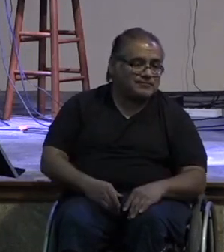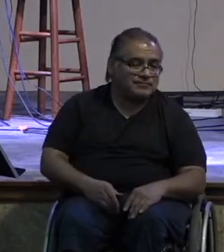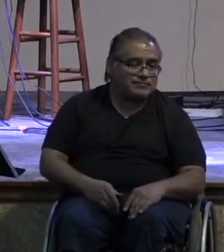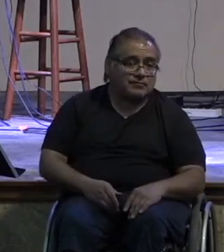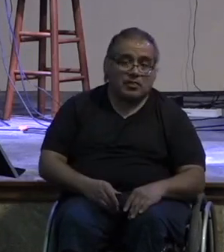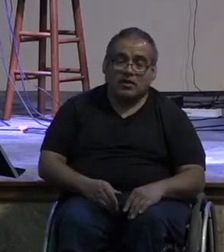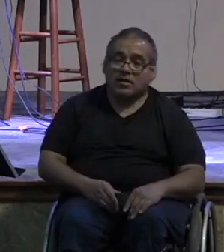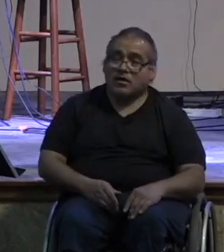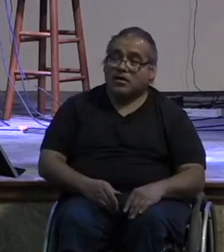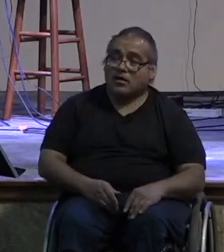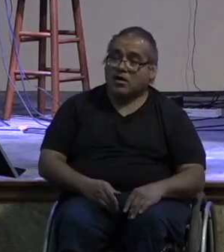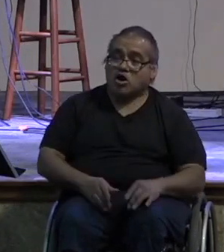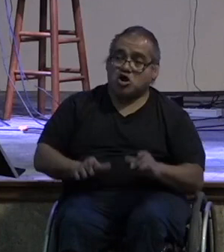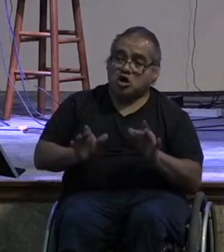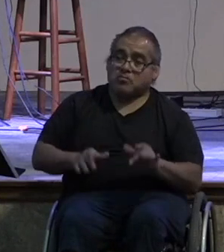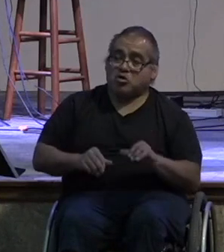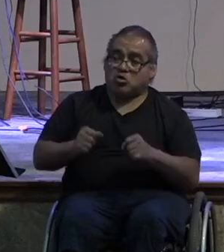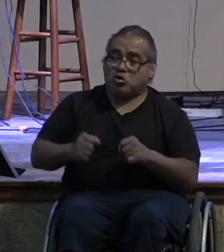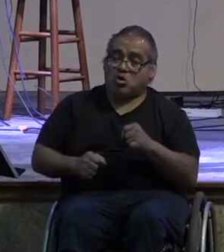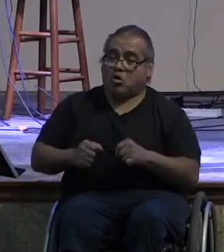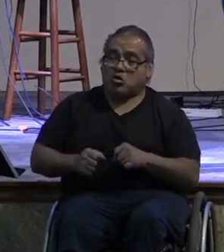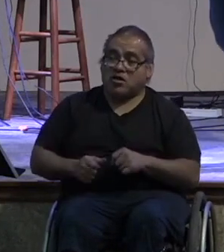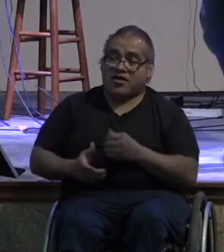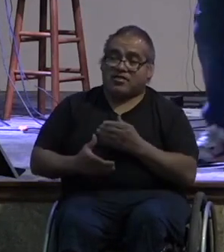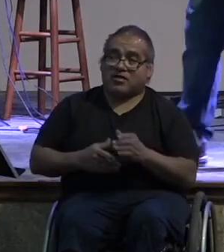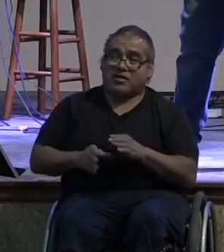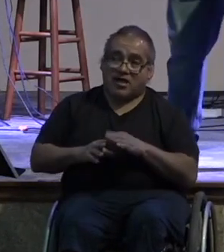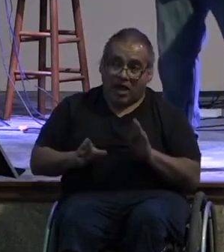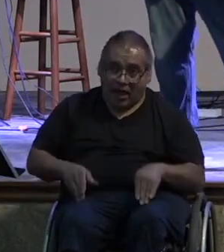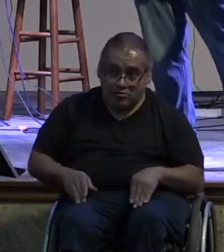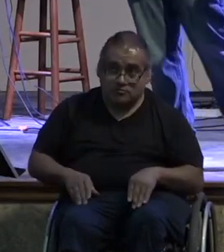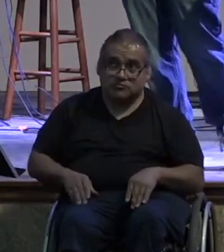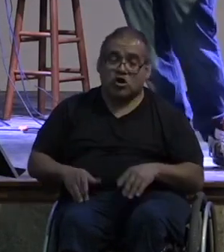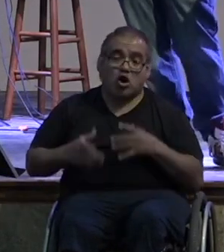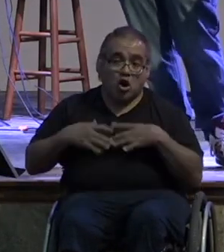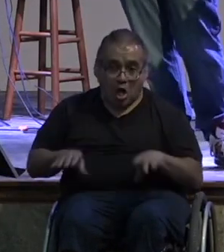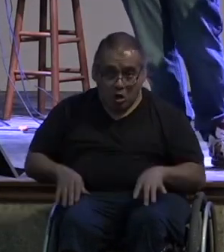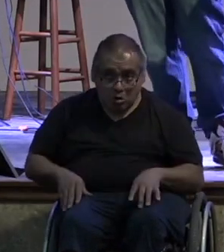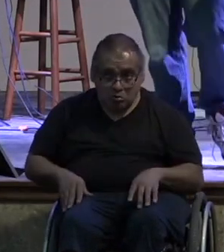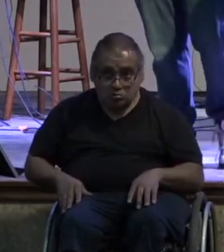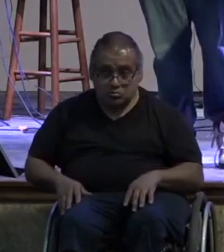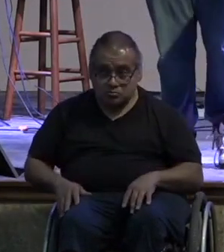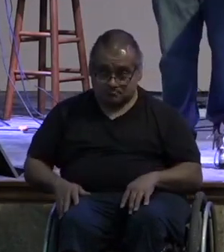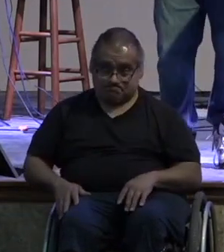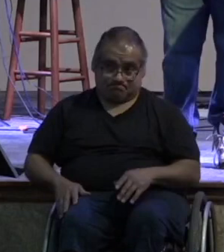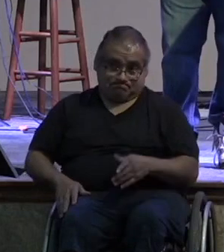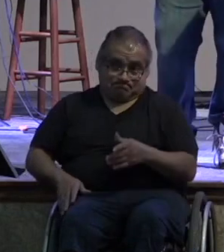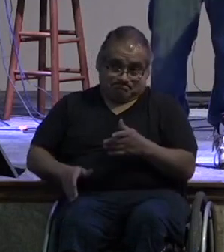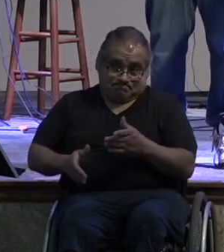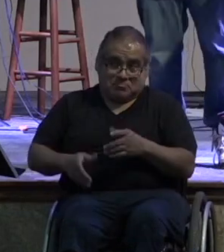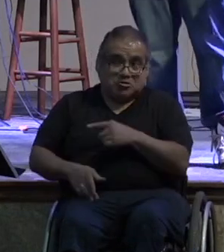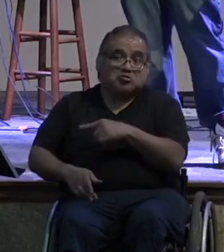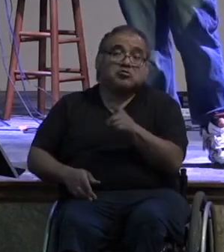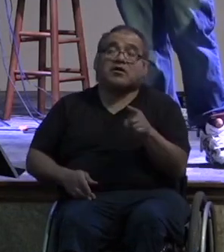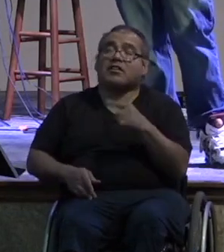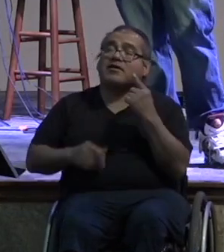it can mean our computers our cars our supplies our house our clothes i don't know you can go through your whole house